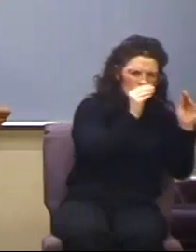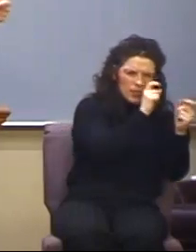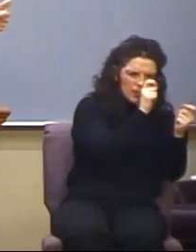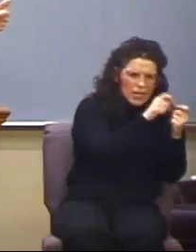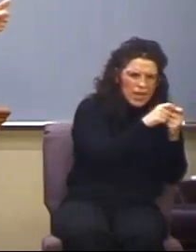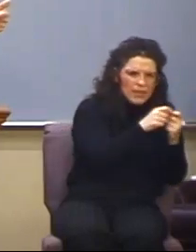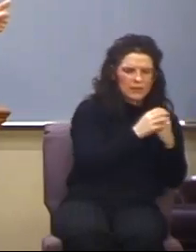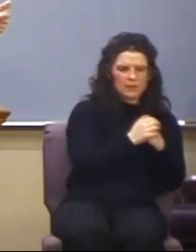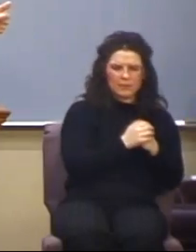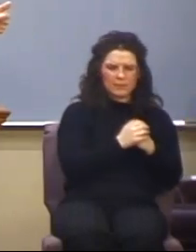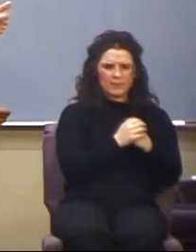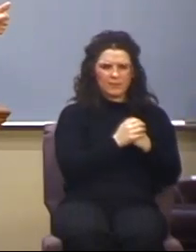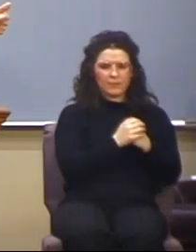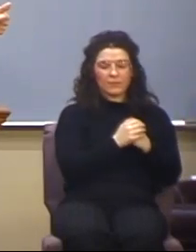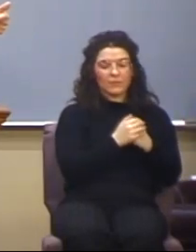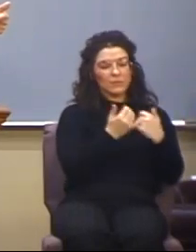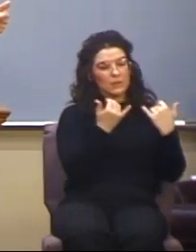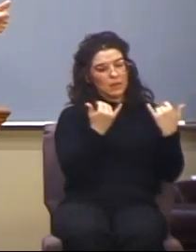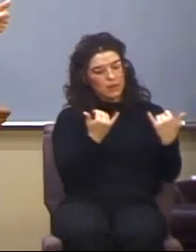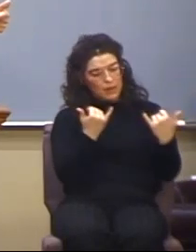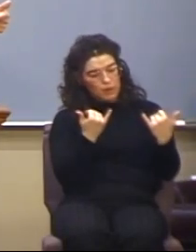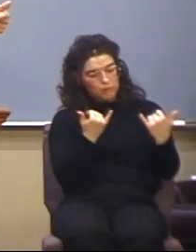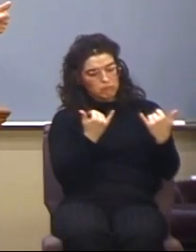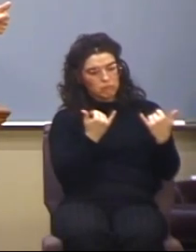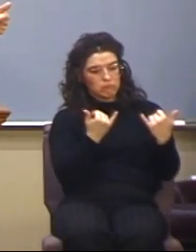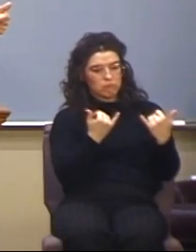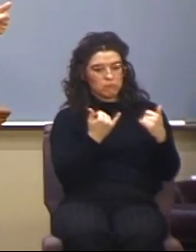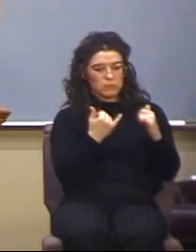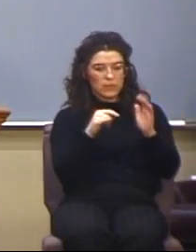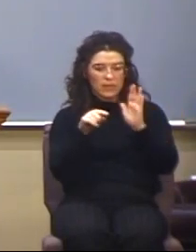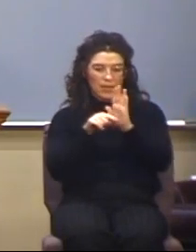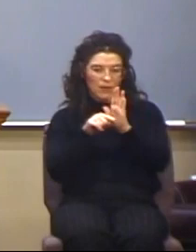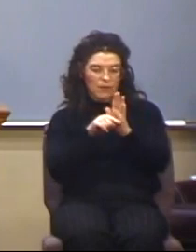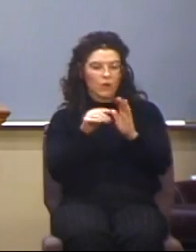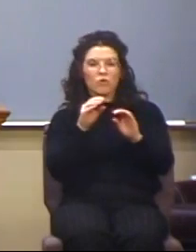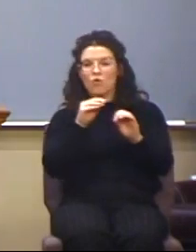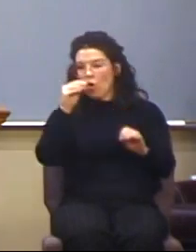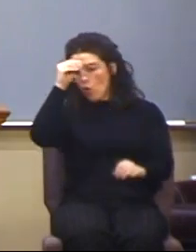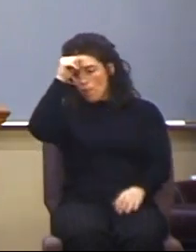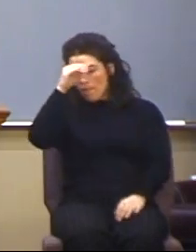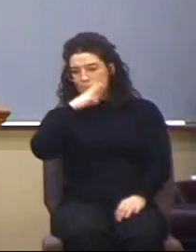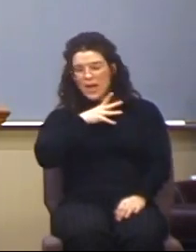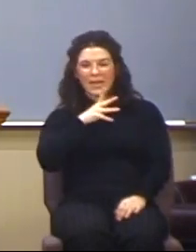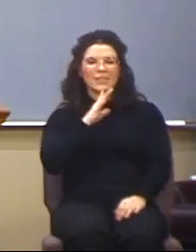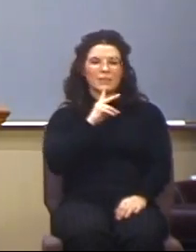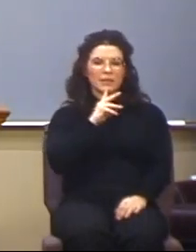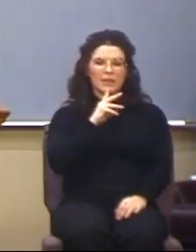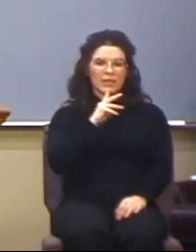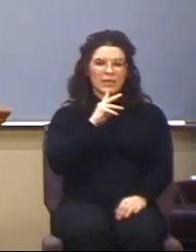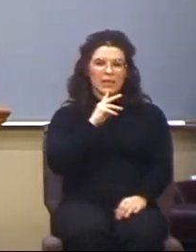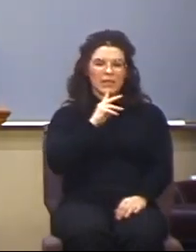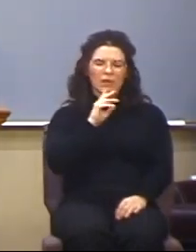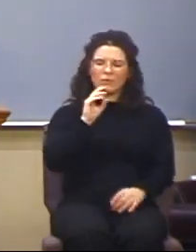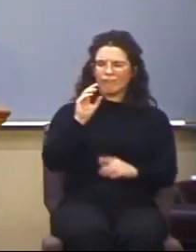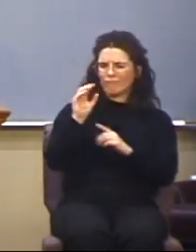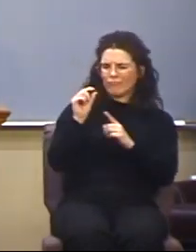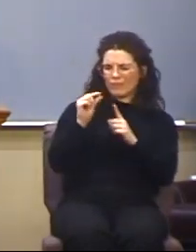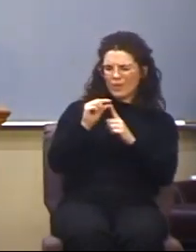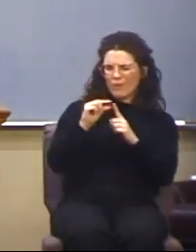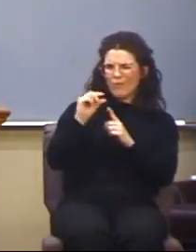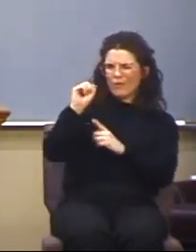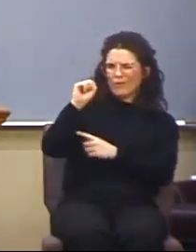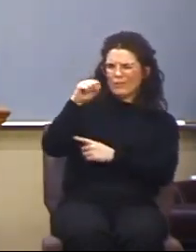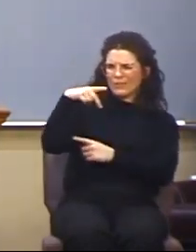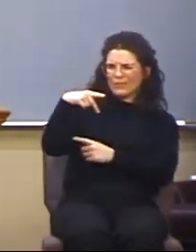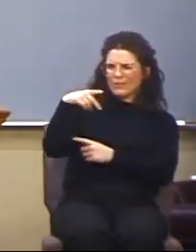the negative aspect, no man speaking. Now, by the way, the word speaking probably